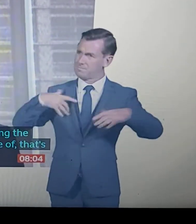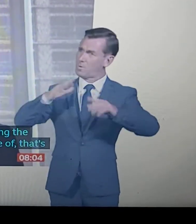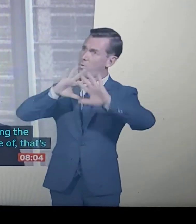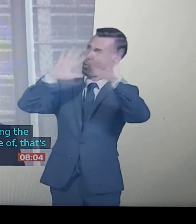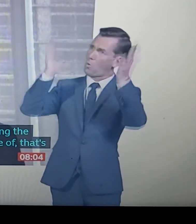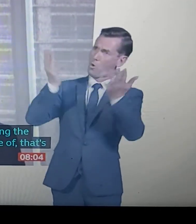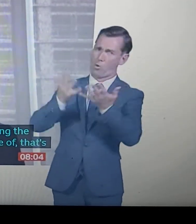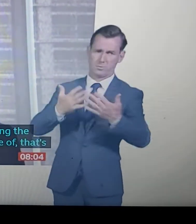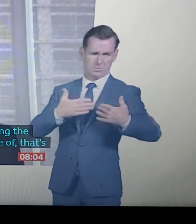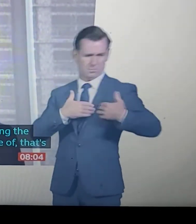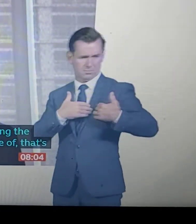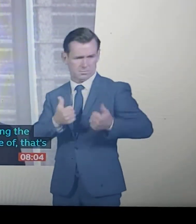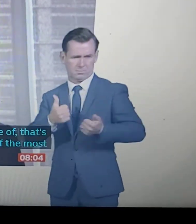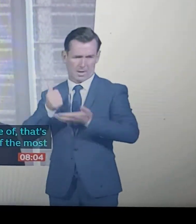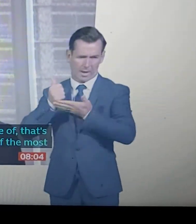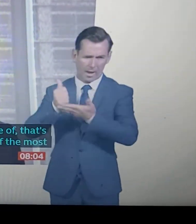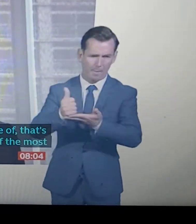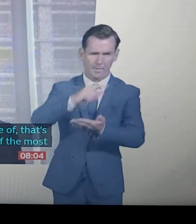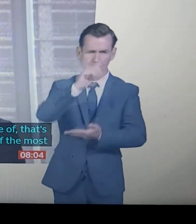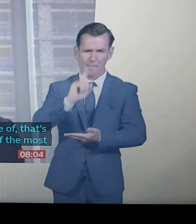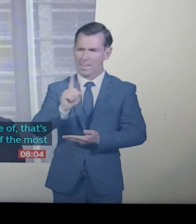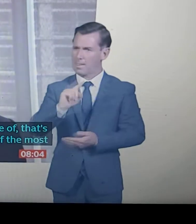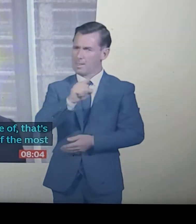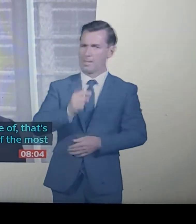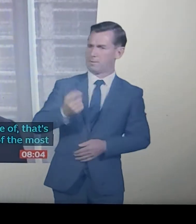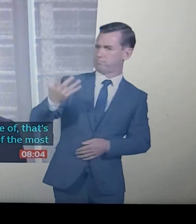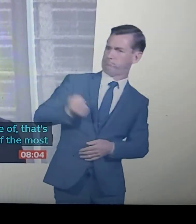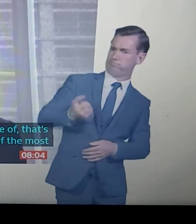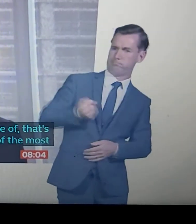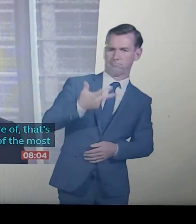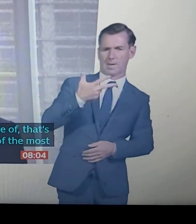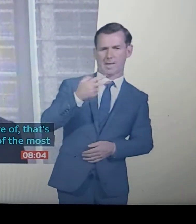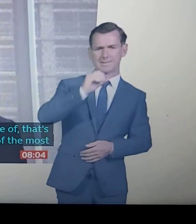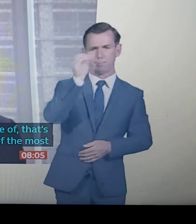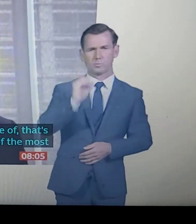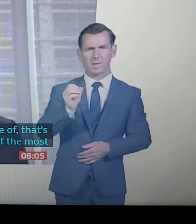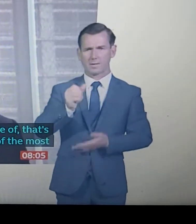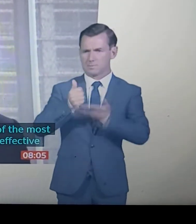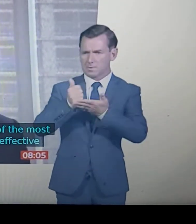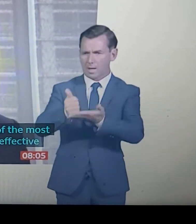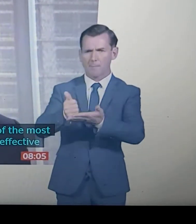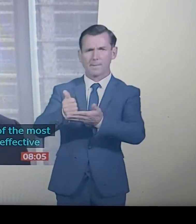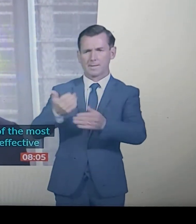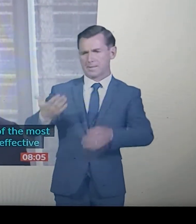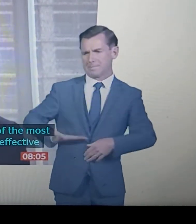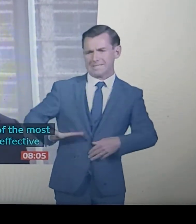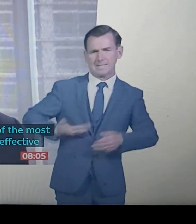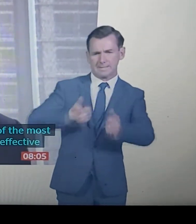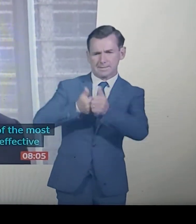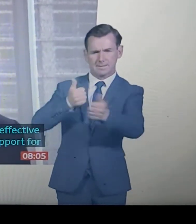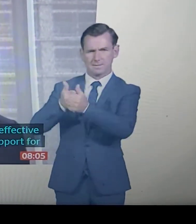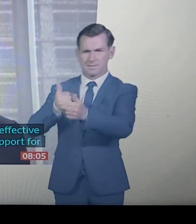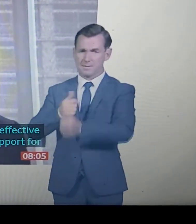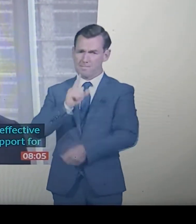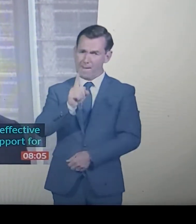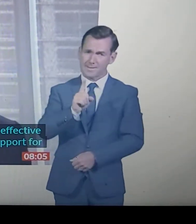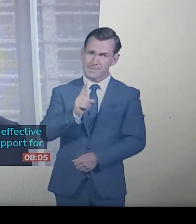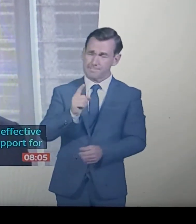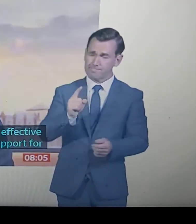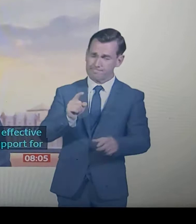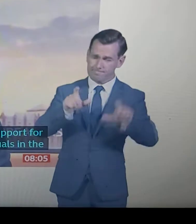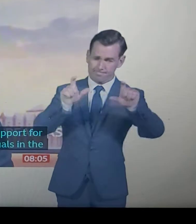support for individuals and businesses in the world. But, yes, clearly it is a very significant, it has had a very significant impact.